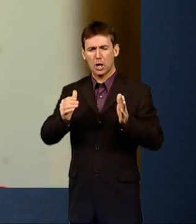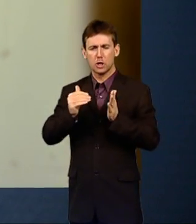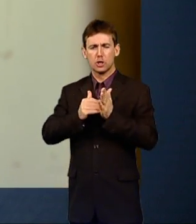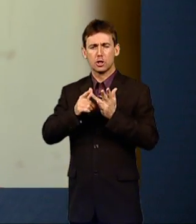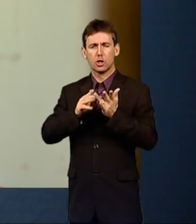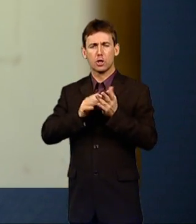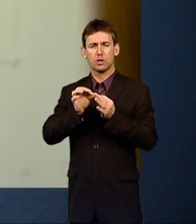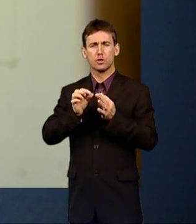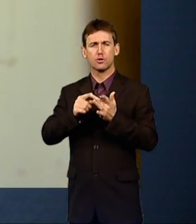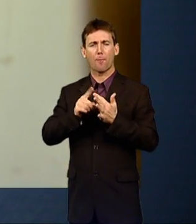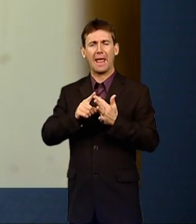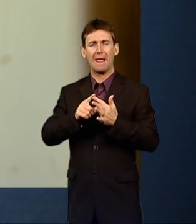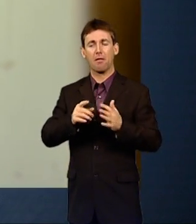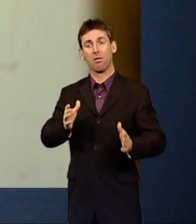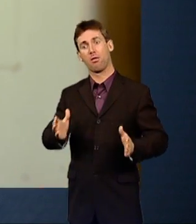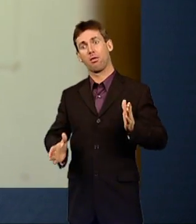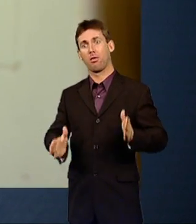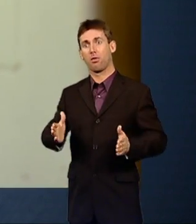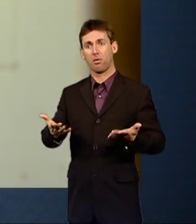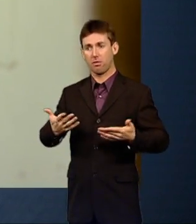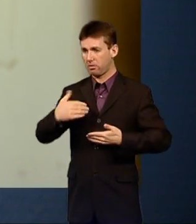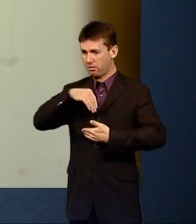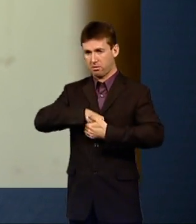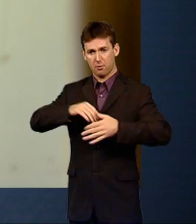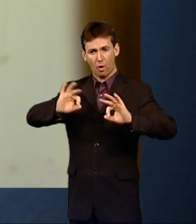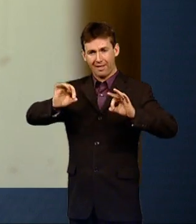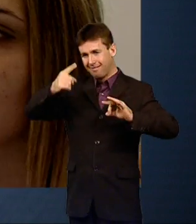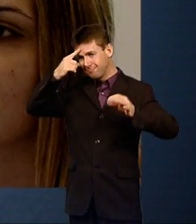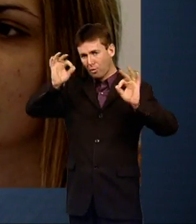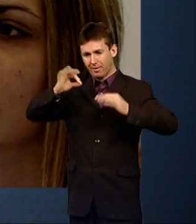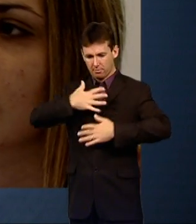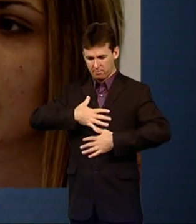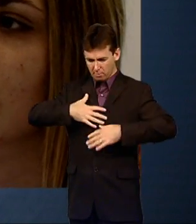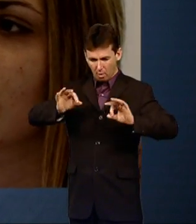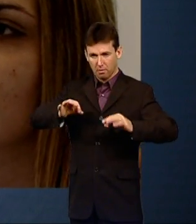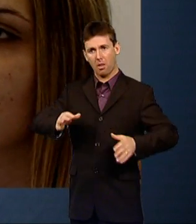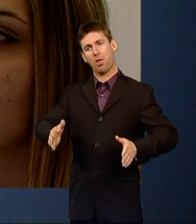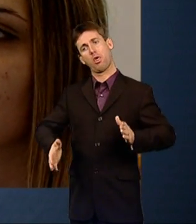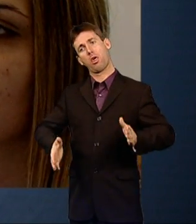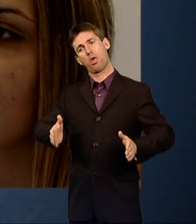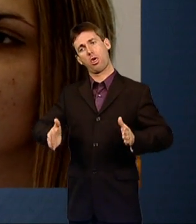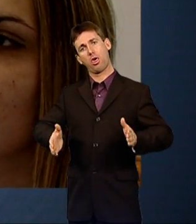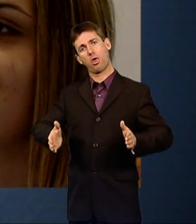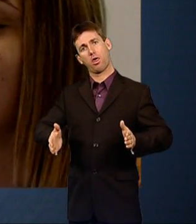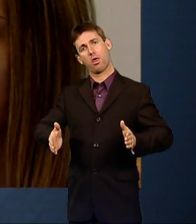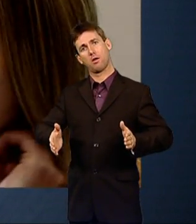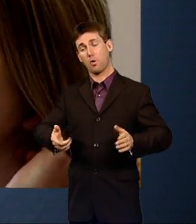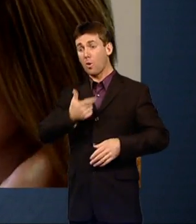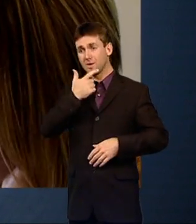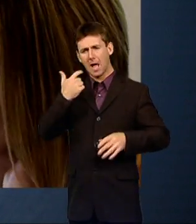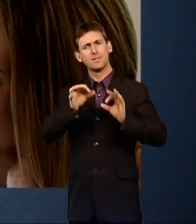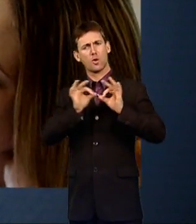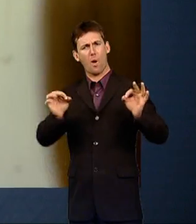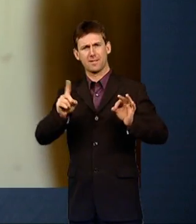you know, bouncing about the class, chatting, shouting out. So, yeah, I saw a complete difference. It was nice cos she was quiet, but